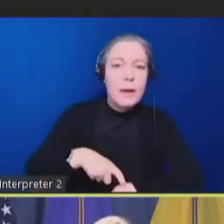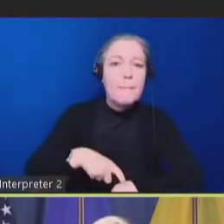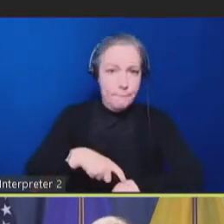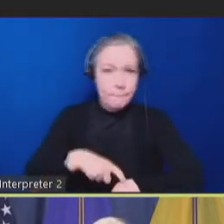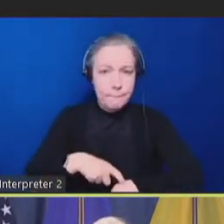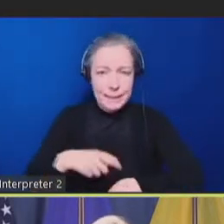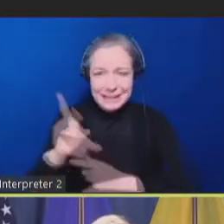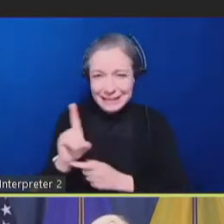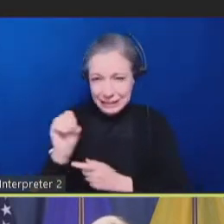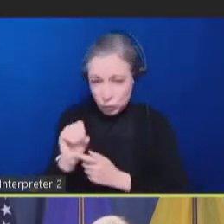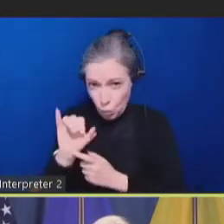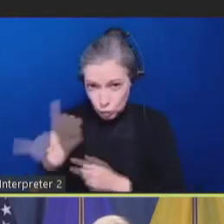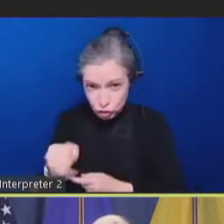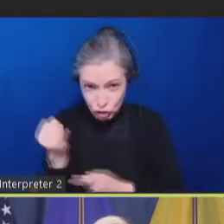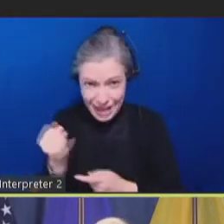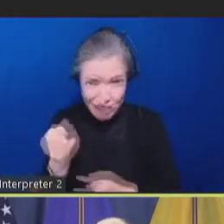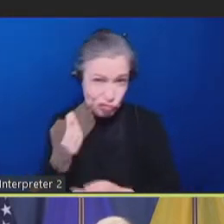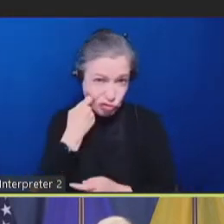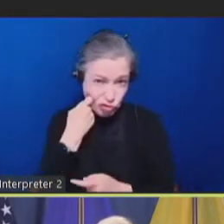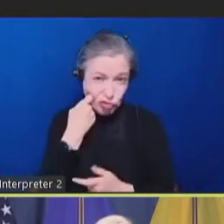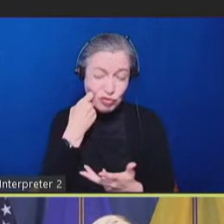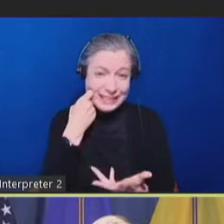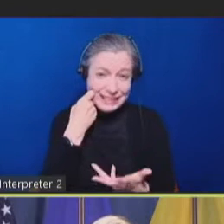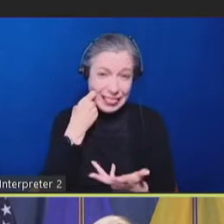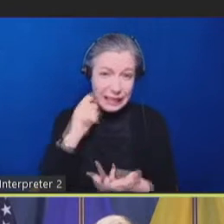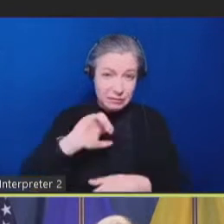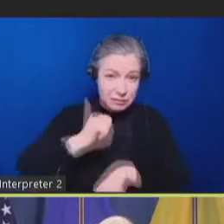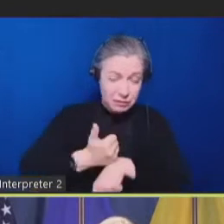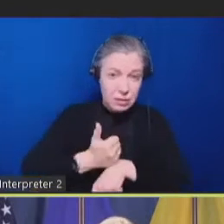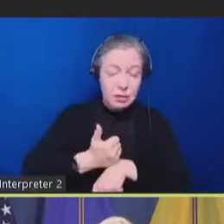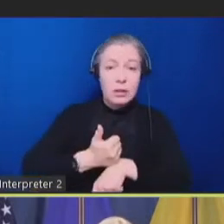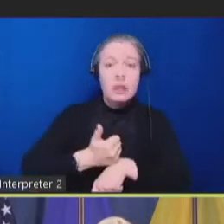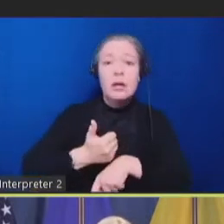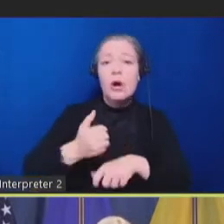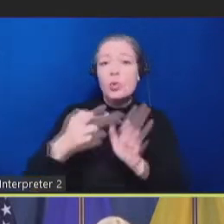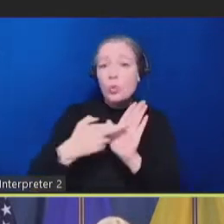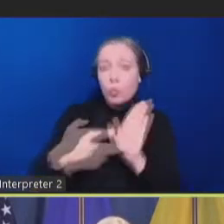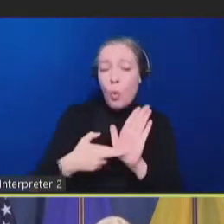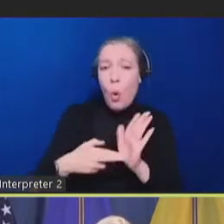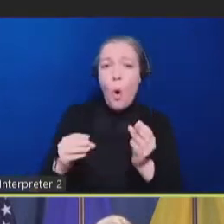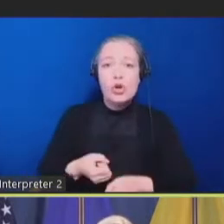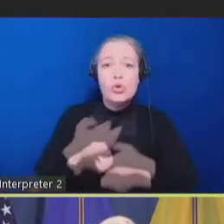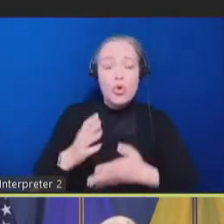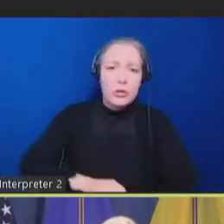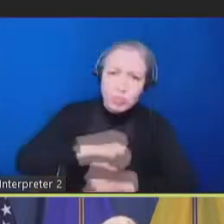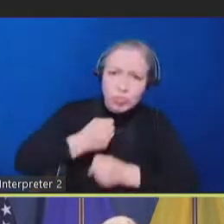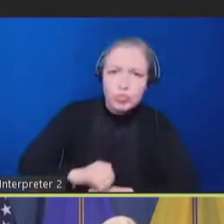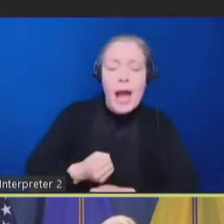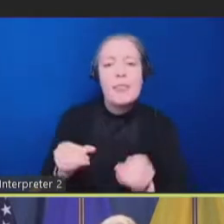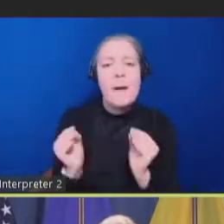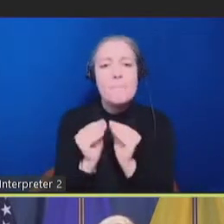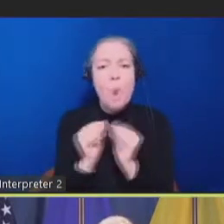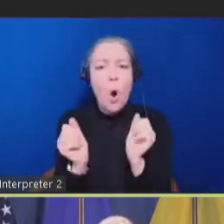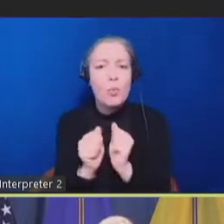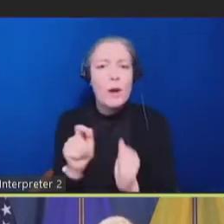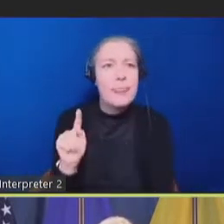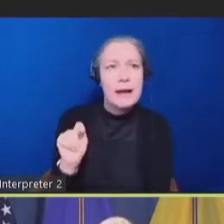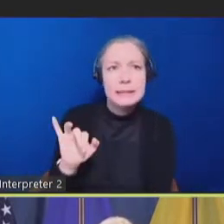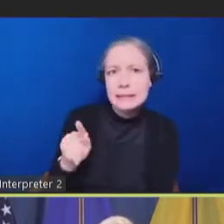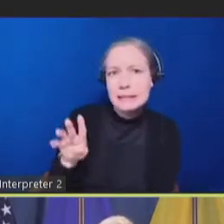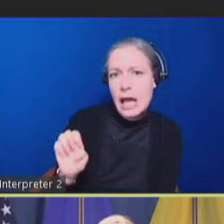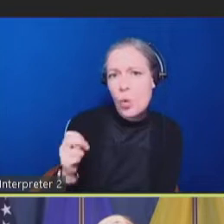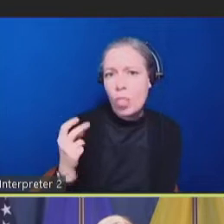recently put out rulemaking to strengthen Title II of the Americans with Disabilities Act, which focuses on state and local governments.